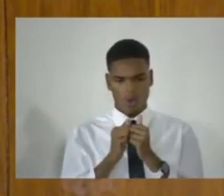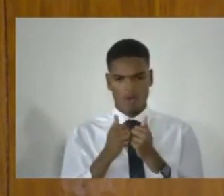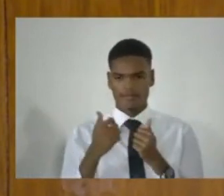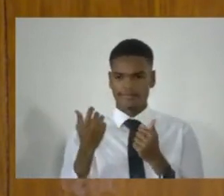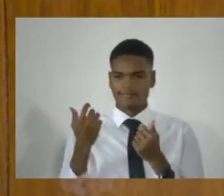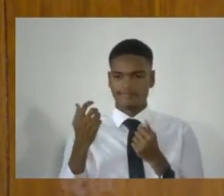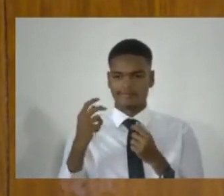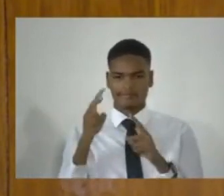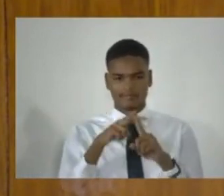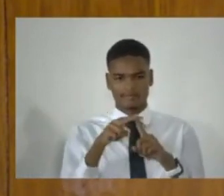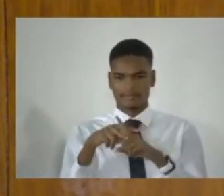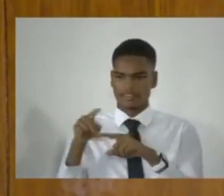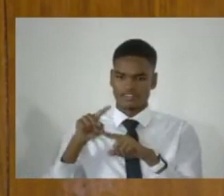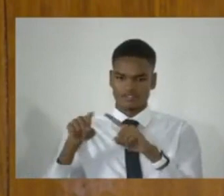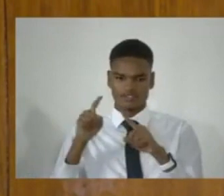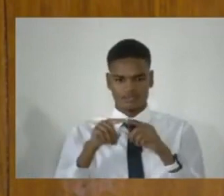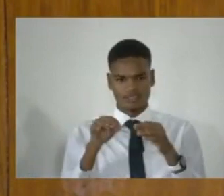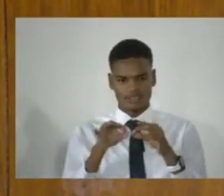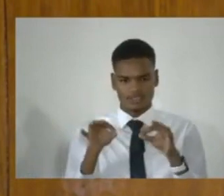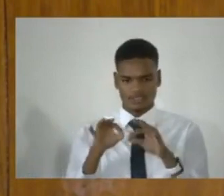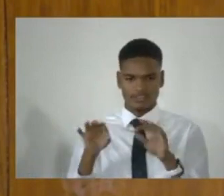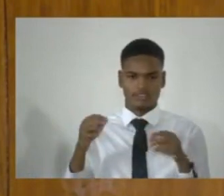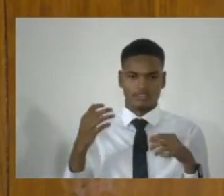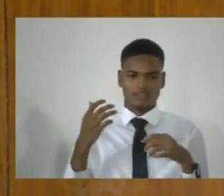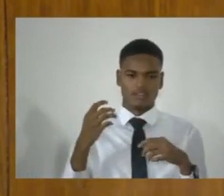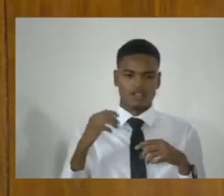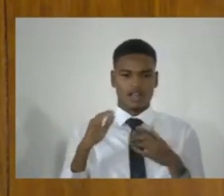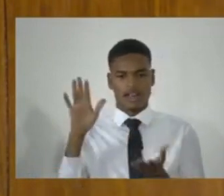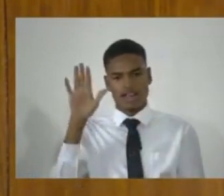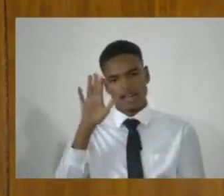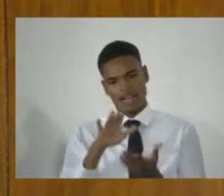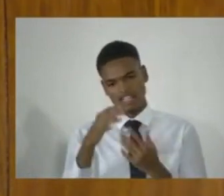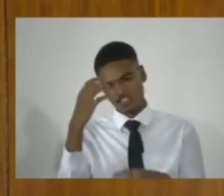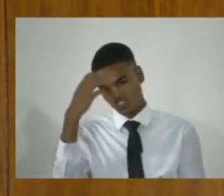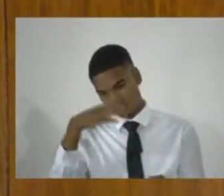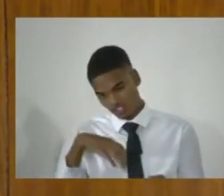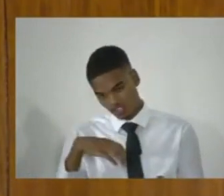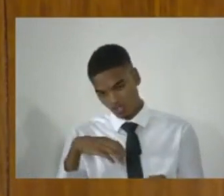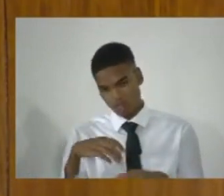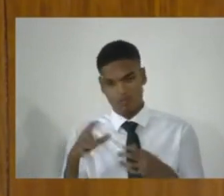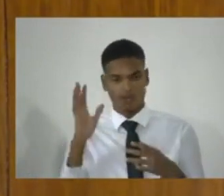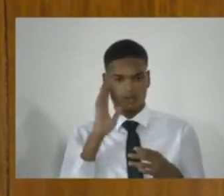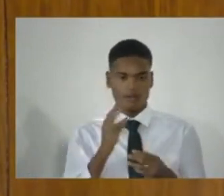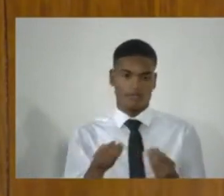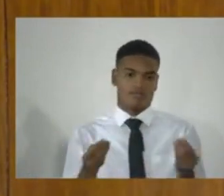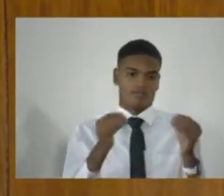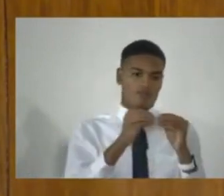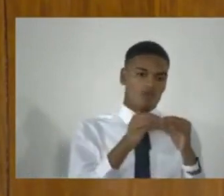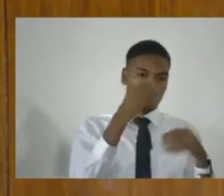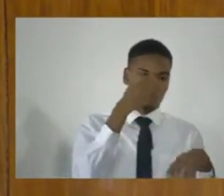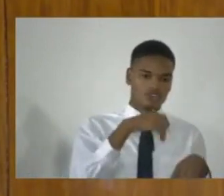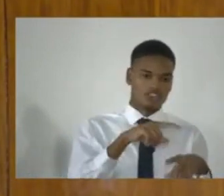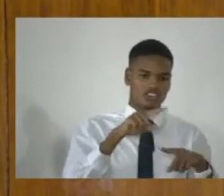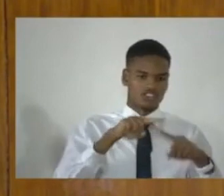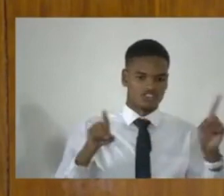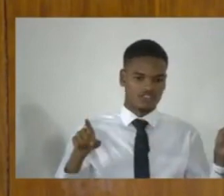across different offenses, where less serious offenses attract a more onerous penalty than more serious offenses,